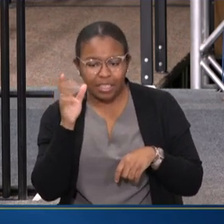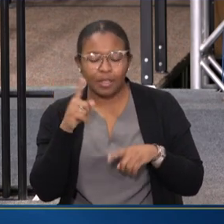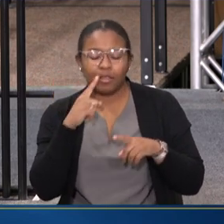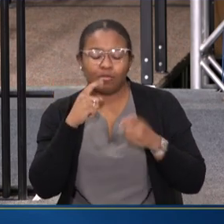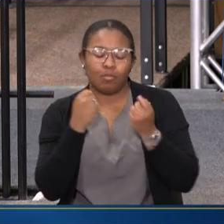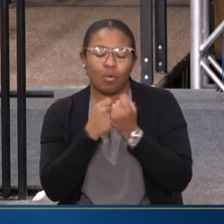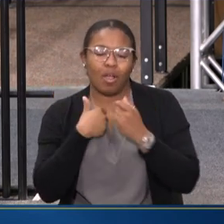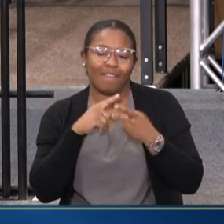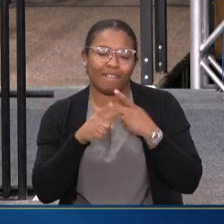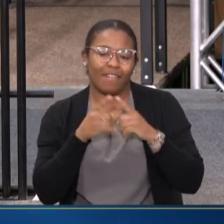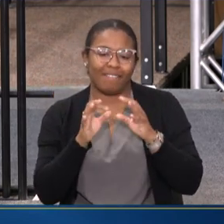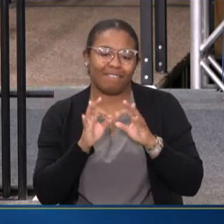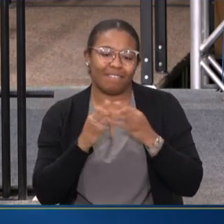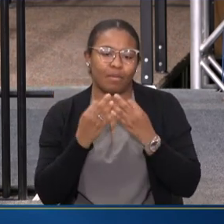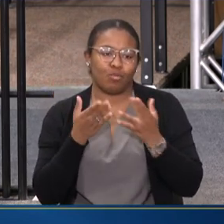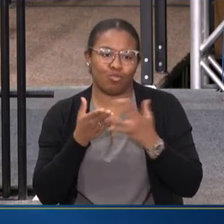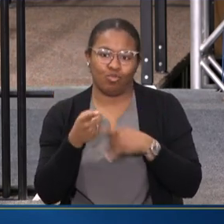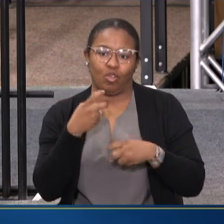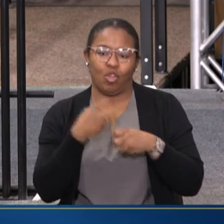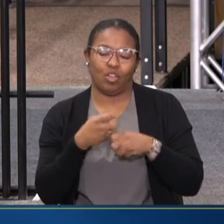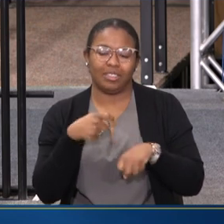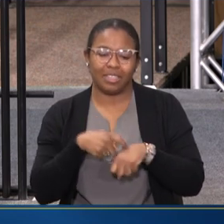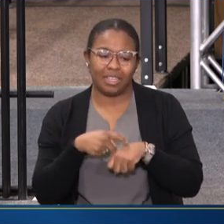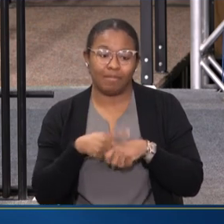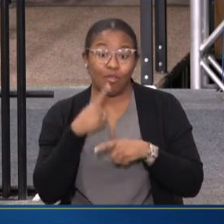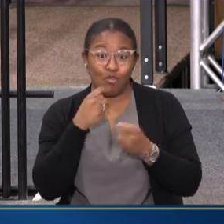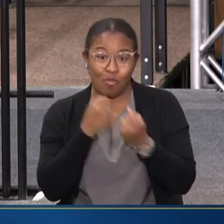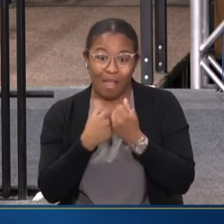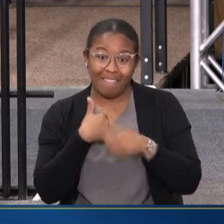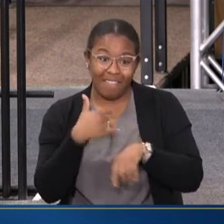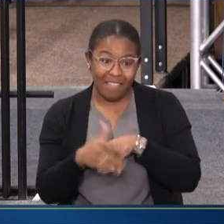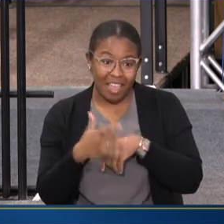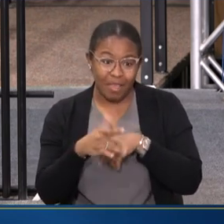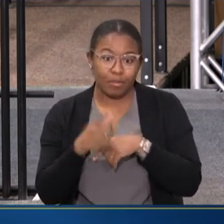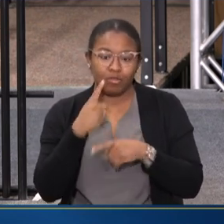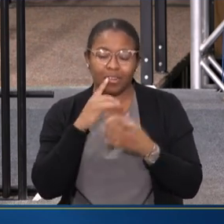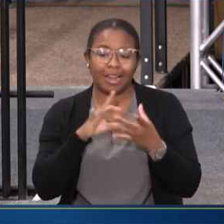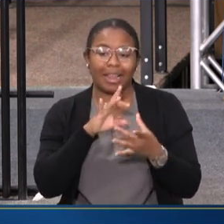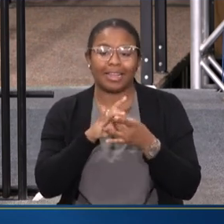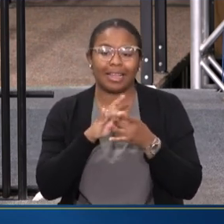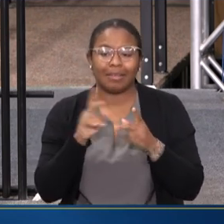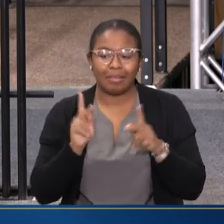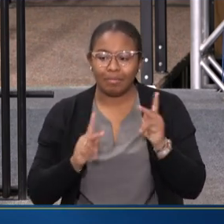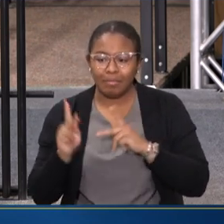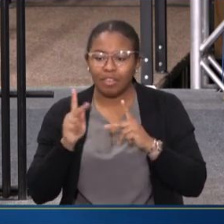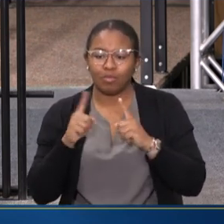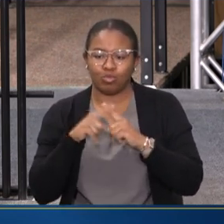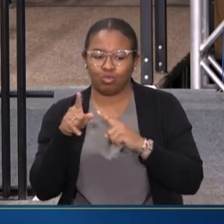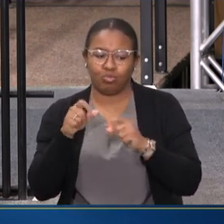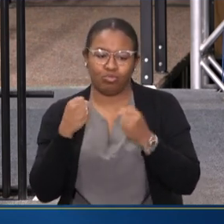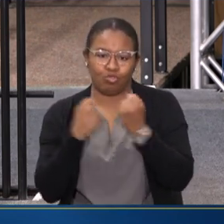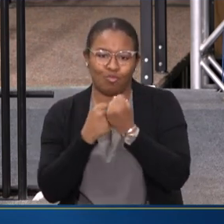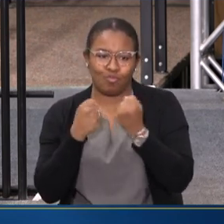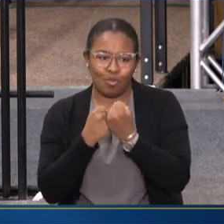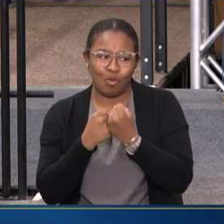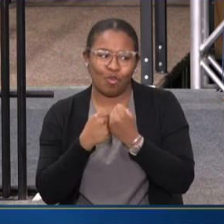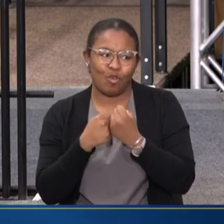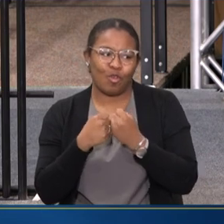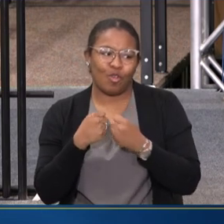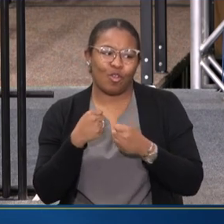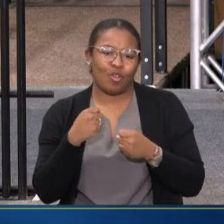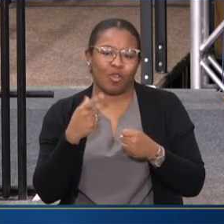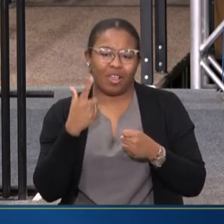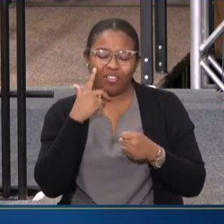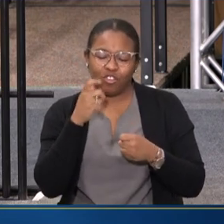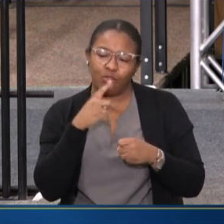FAMILY THROUGH THIS VERY DIFFICULT TIME. SUPPORT IS AVAILABLE. SO BEING ABLE TO CONNECT PEOPLE TO THE SUPPORTS THAT I KNOW THE NEXT PANEL WILL TALK A LOT